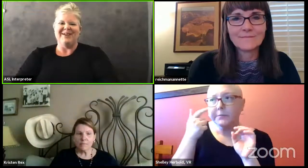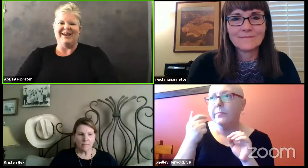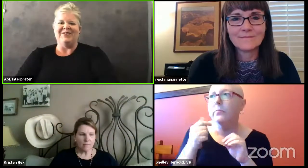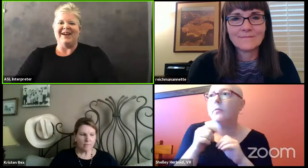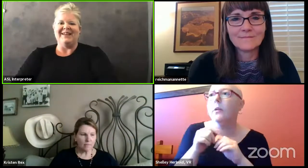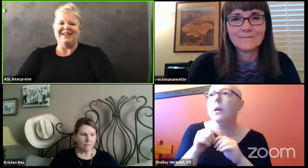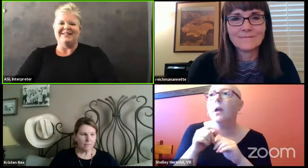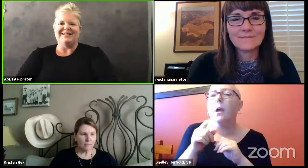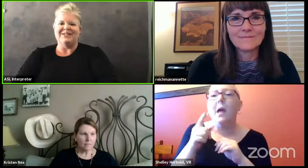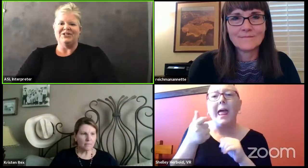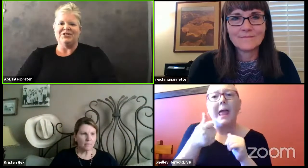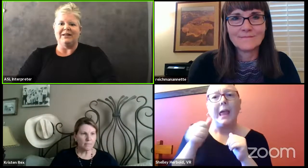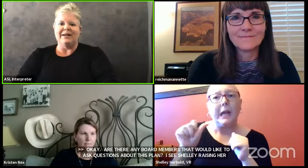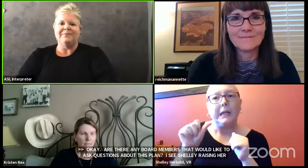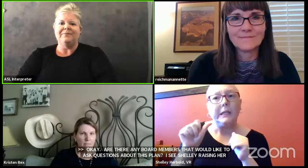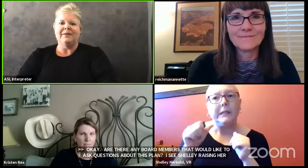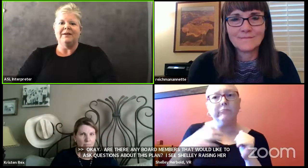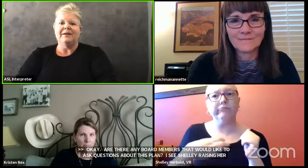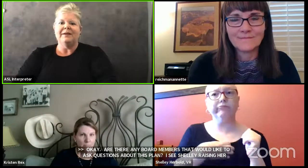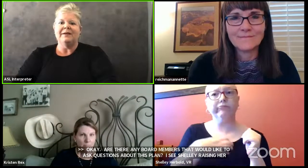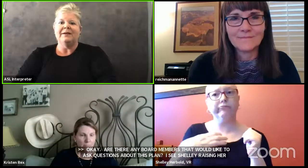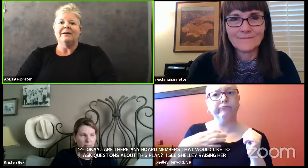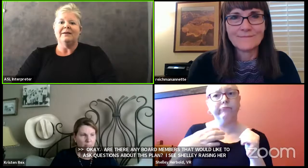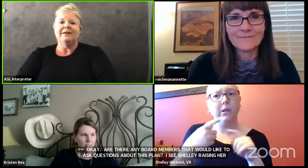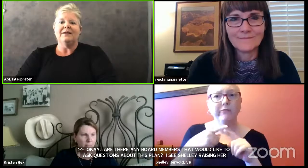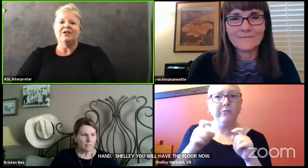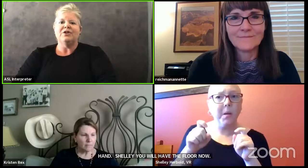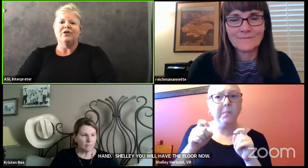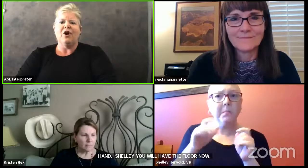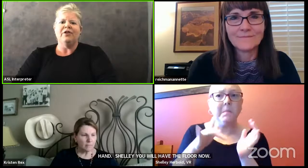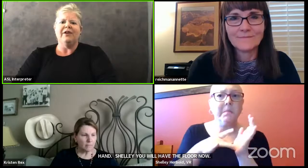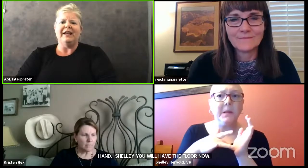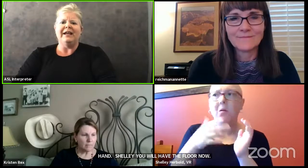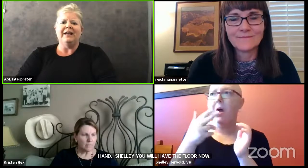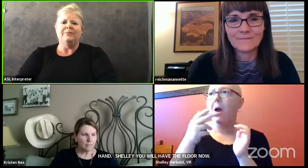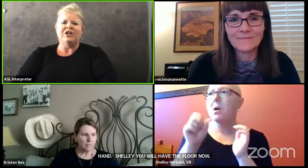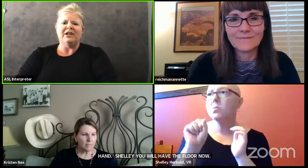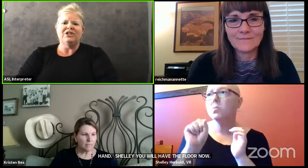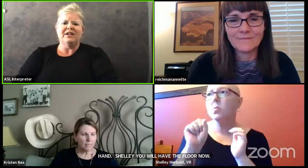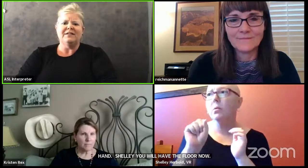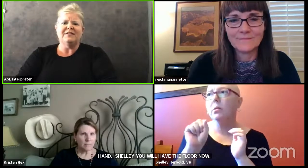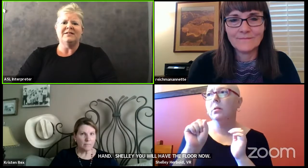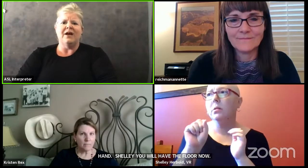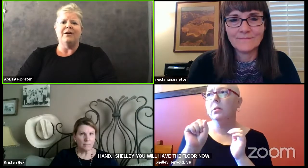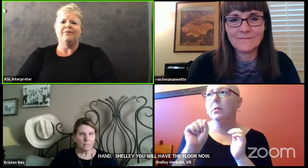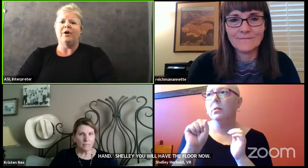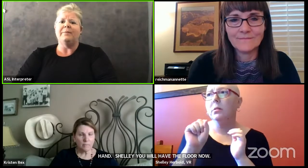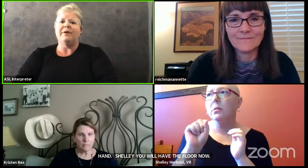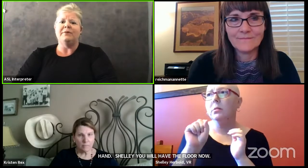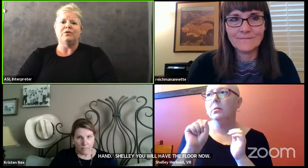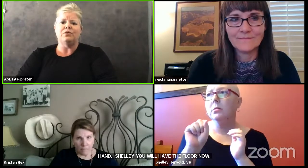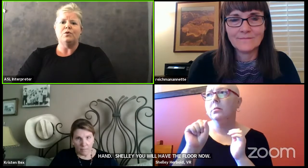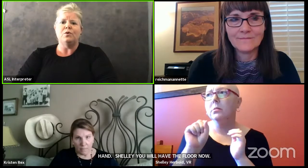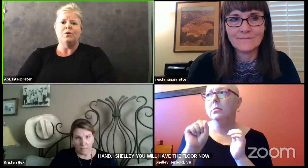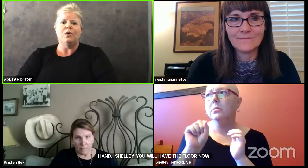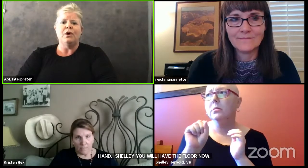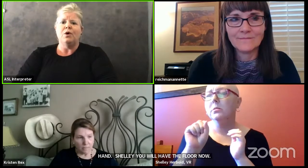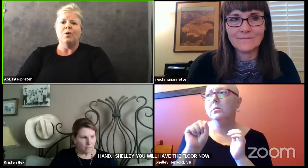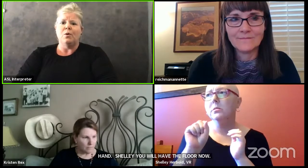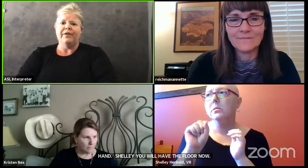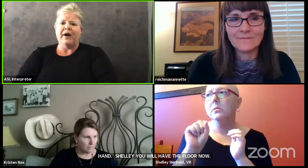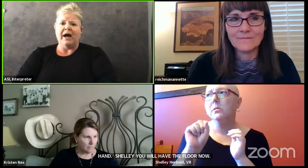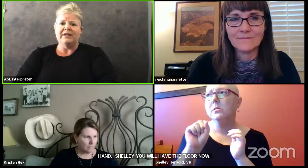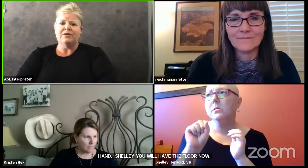okay great yes this is shelley so there are there any objections um from the middle school